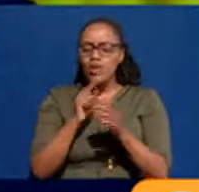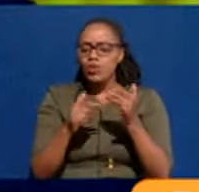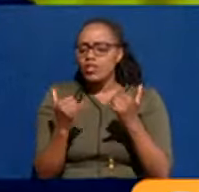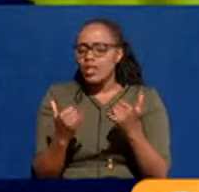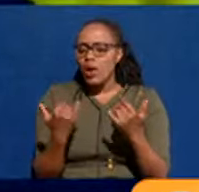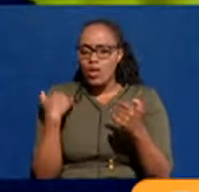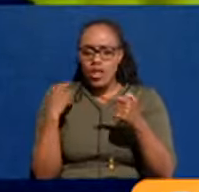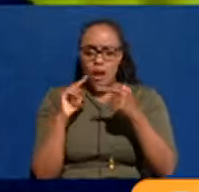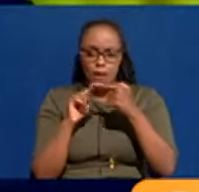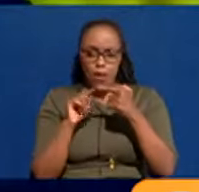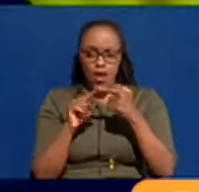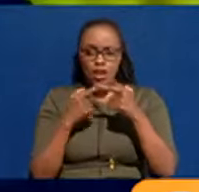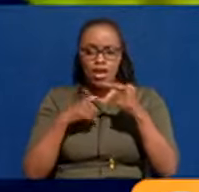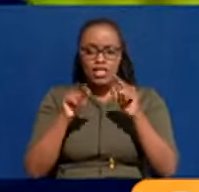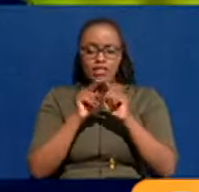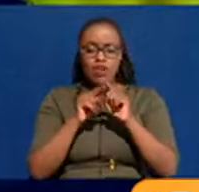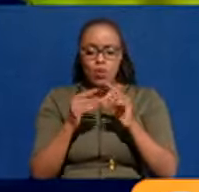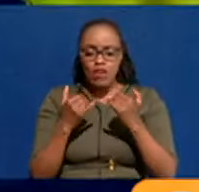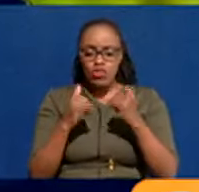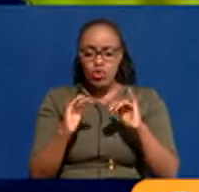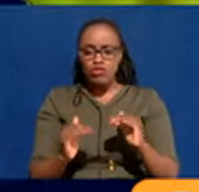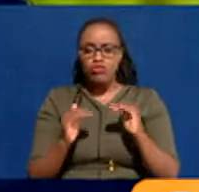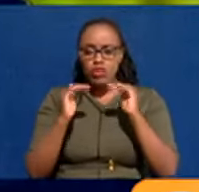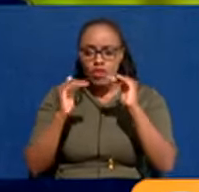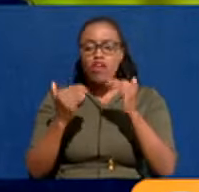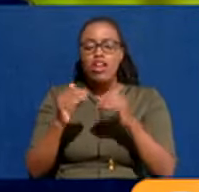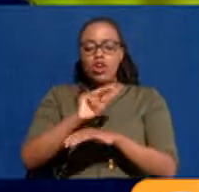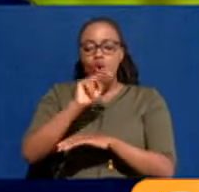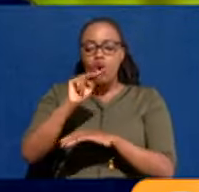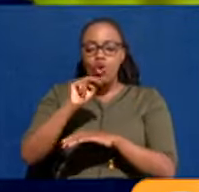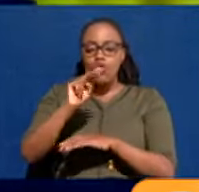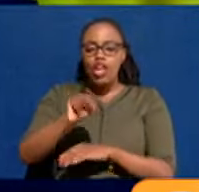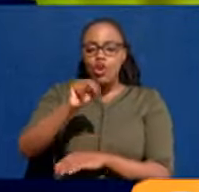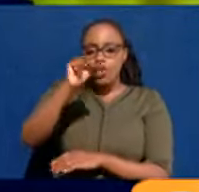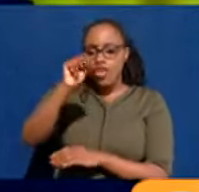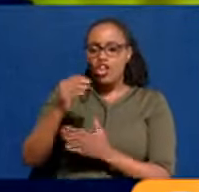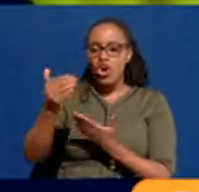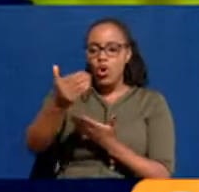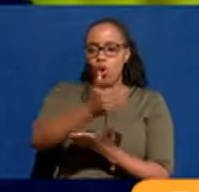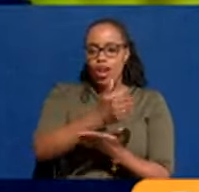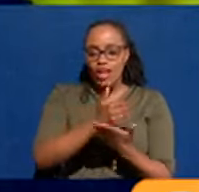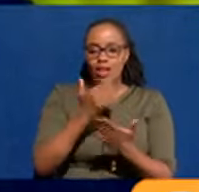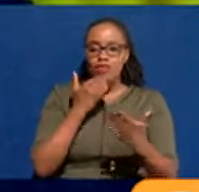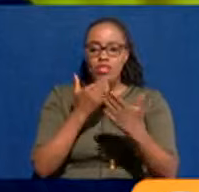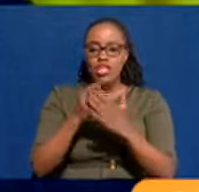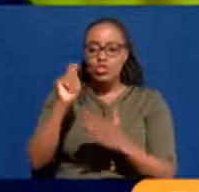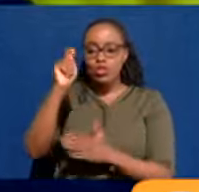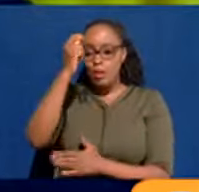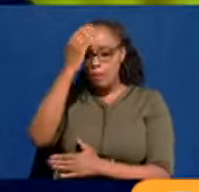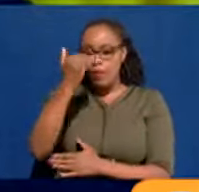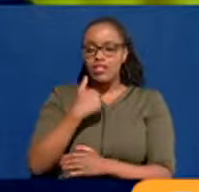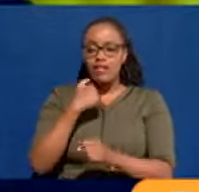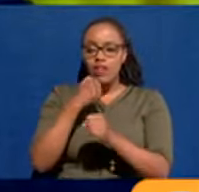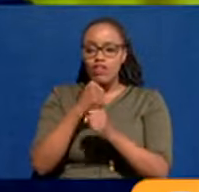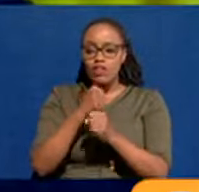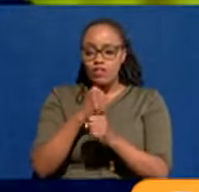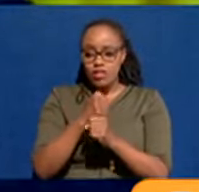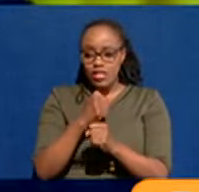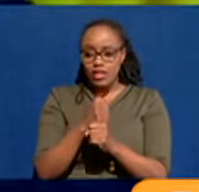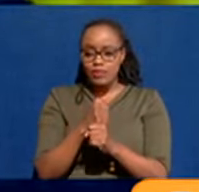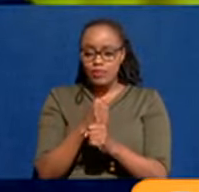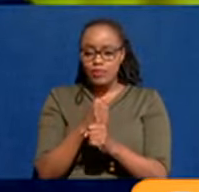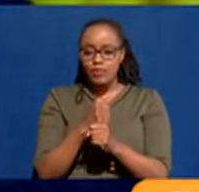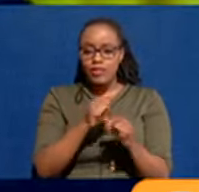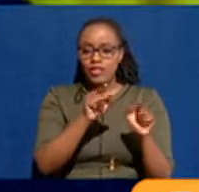One, we've accelerated the Northern Collector Project. And this is thanks to the President. You know, the President has really been a good support.